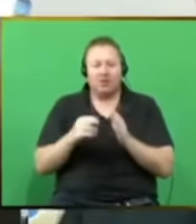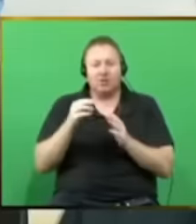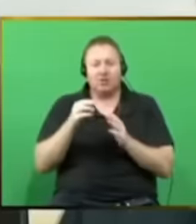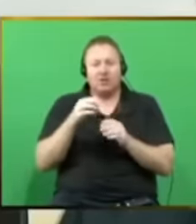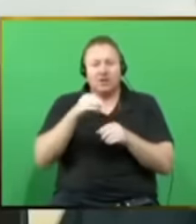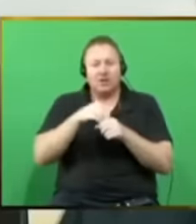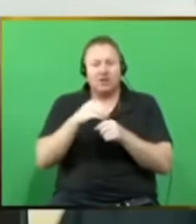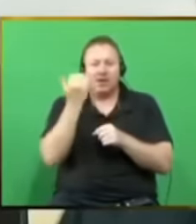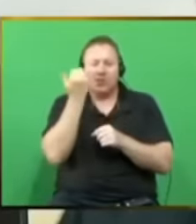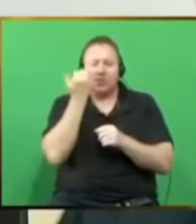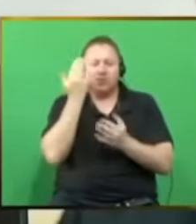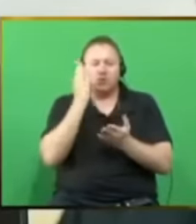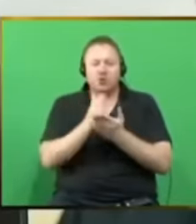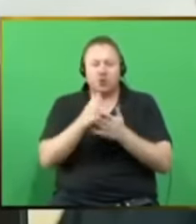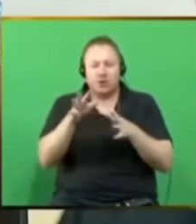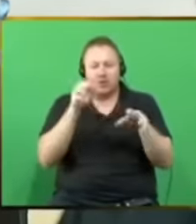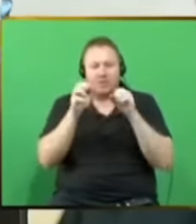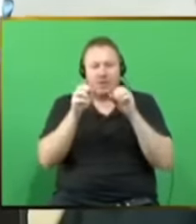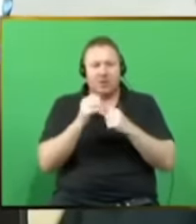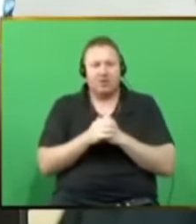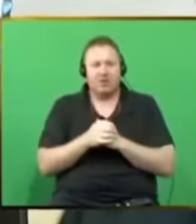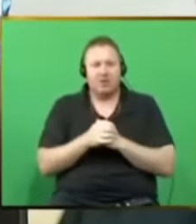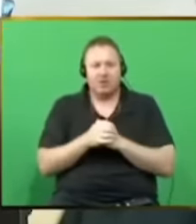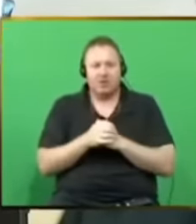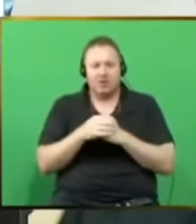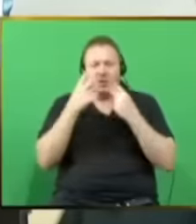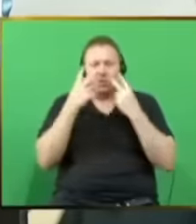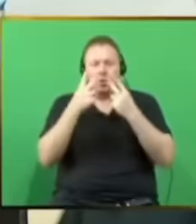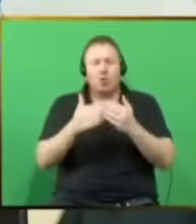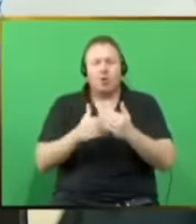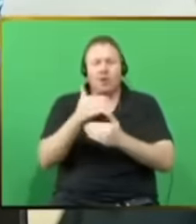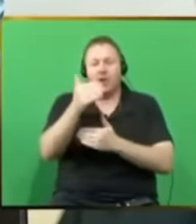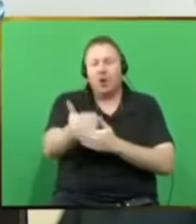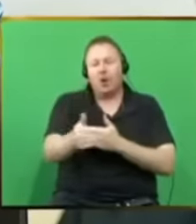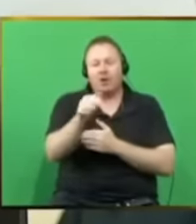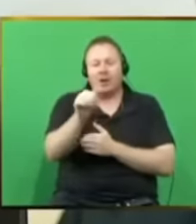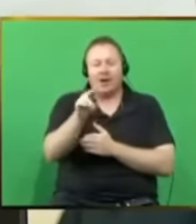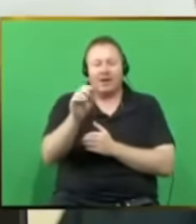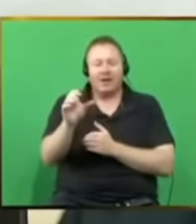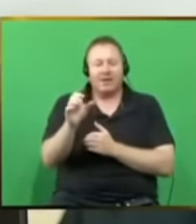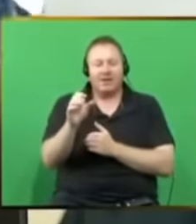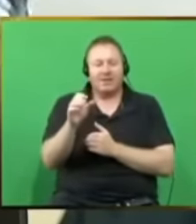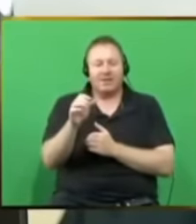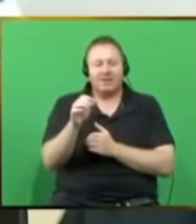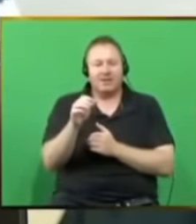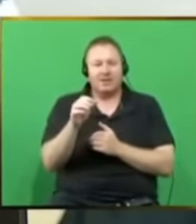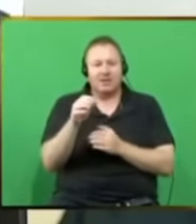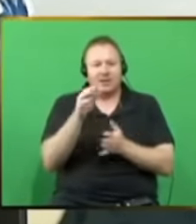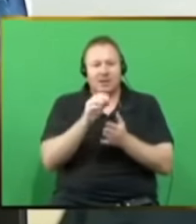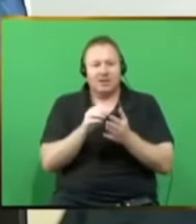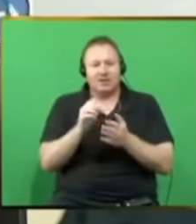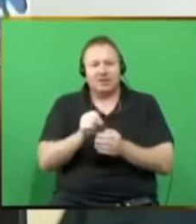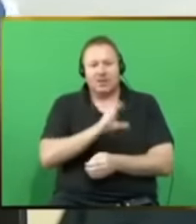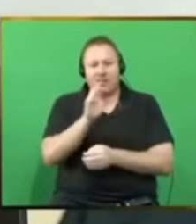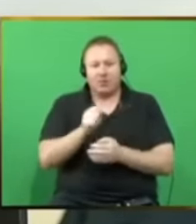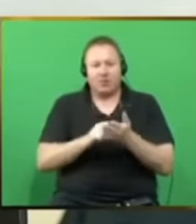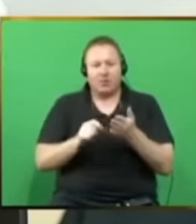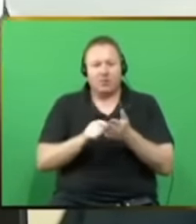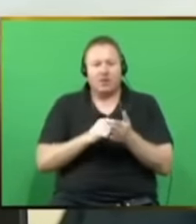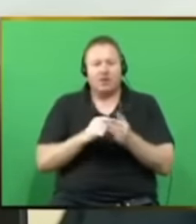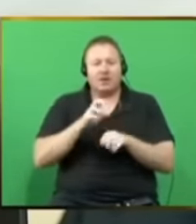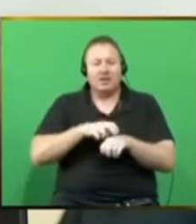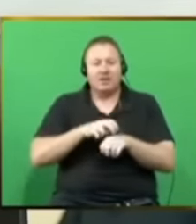And so as we look towards a post-ANC South African democracy, it is clear that we need a